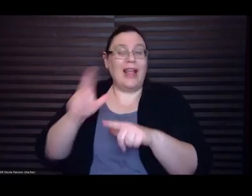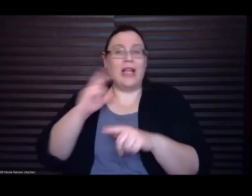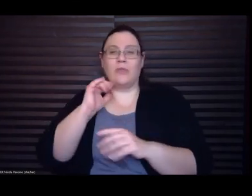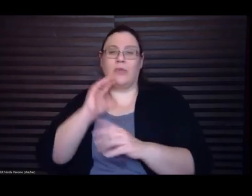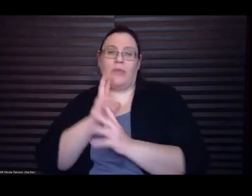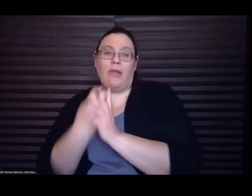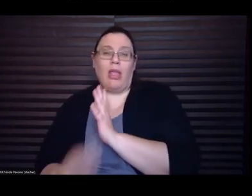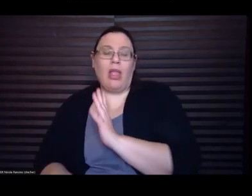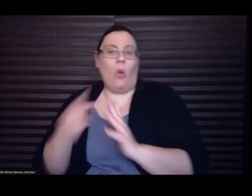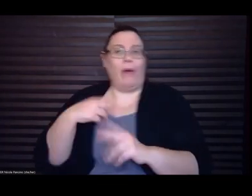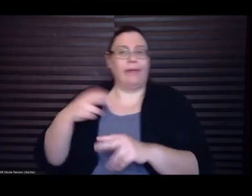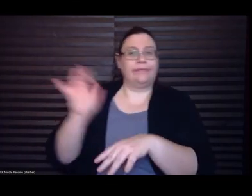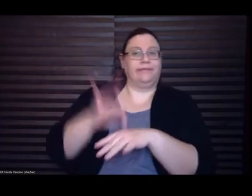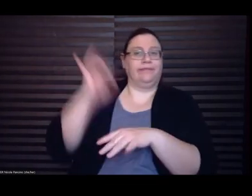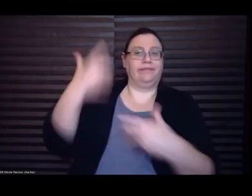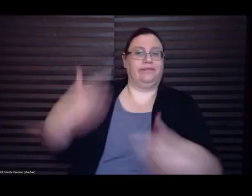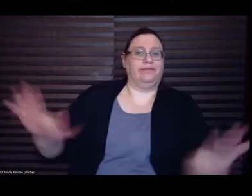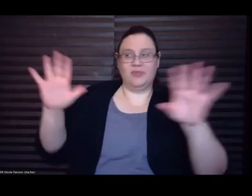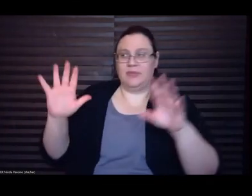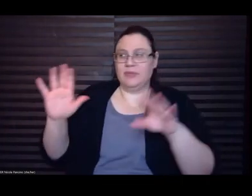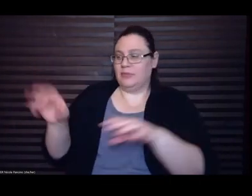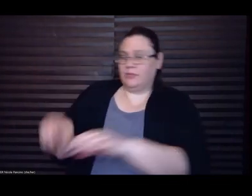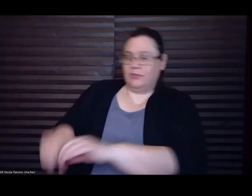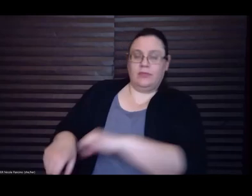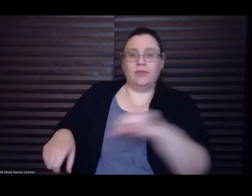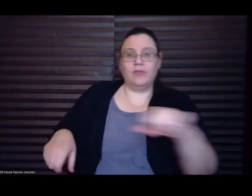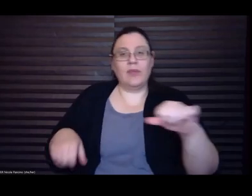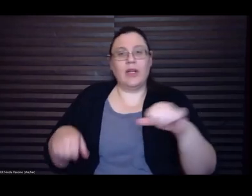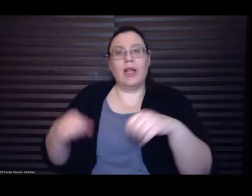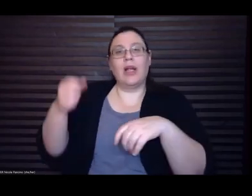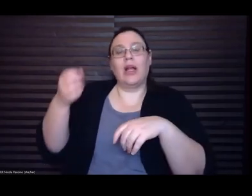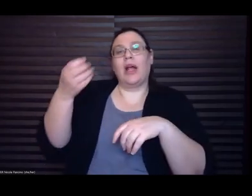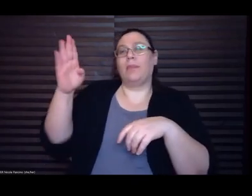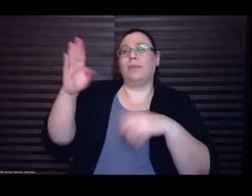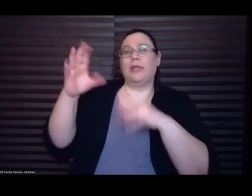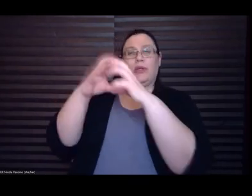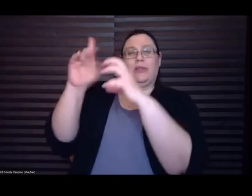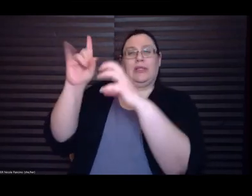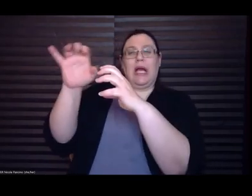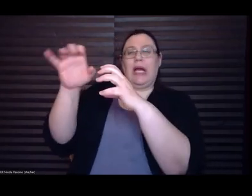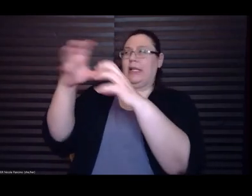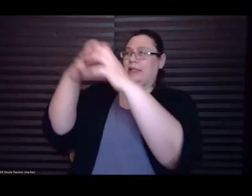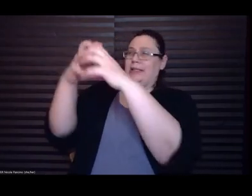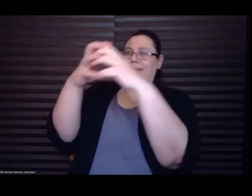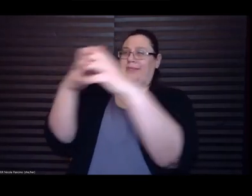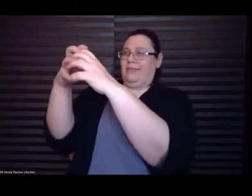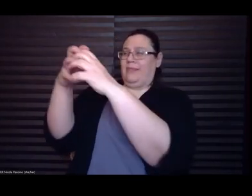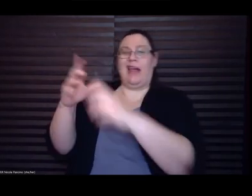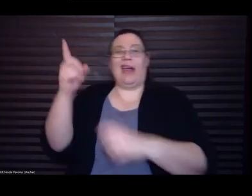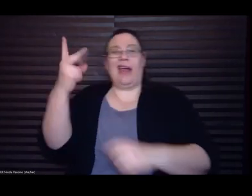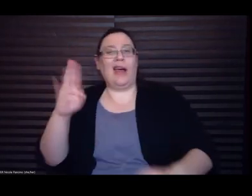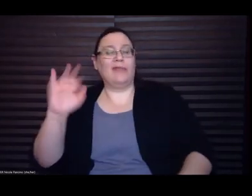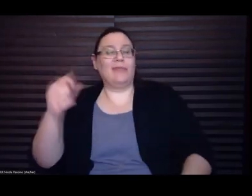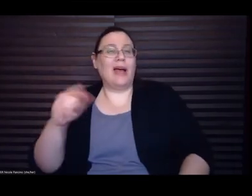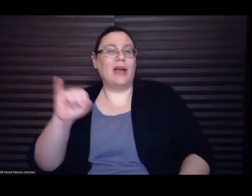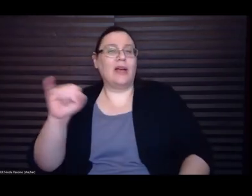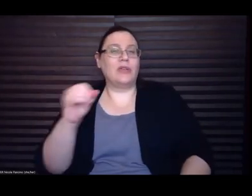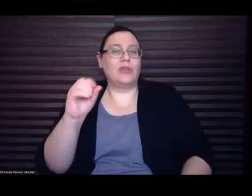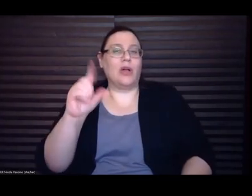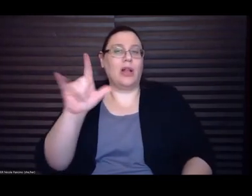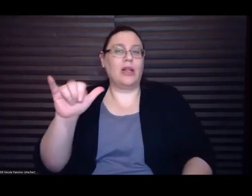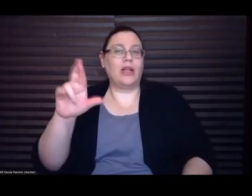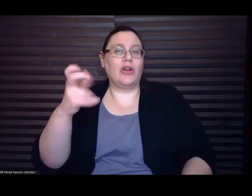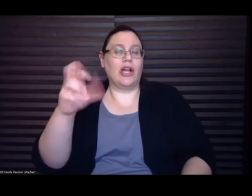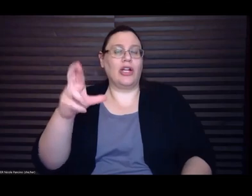for the rearview mirror, a half bag of jolly ranchers in the passenger seat. His correspondence online has been honest, full of his stuttering sincerity.